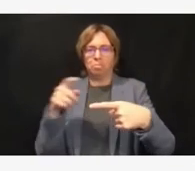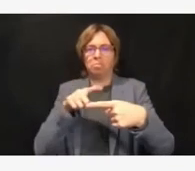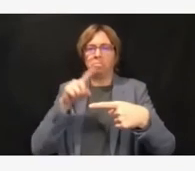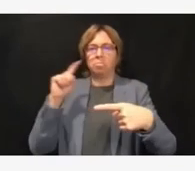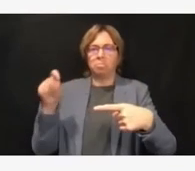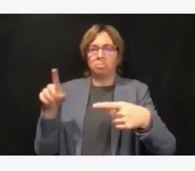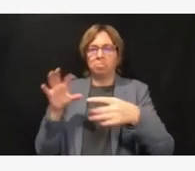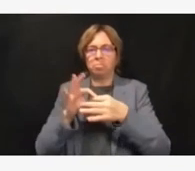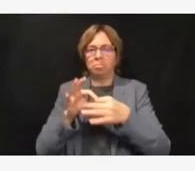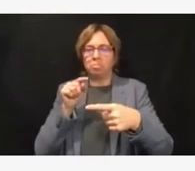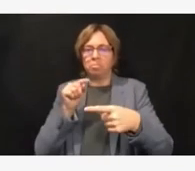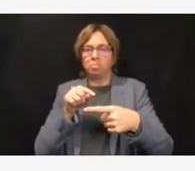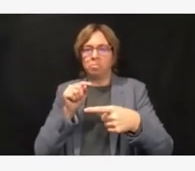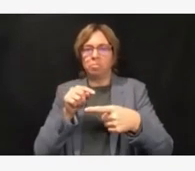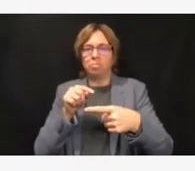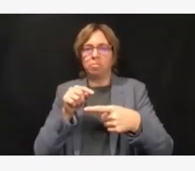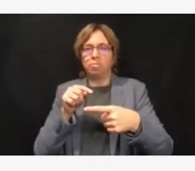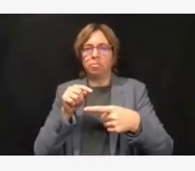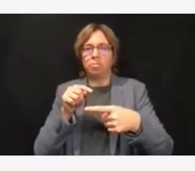Thanks, Ian. Director?